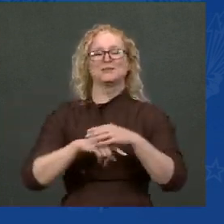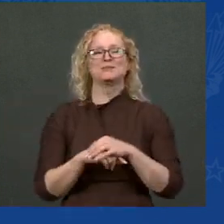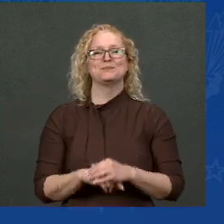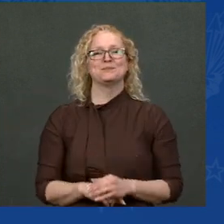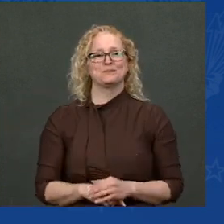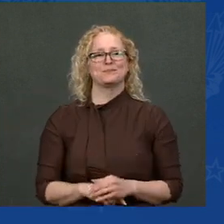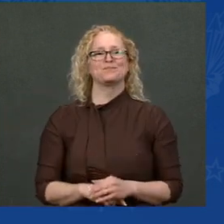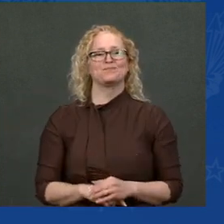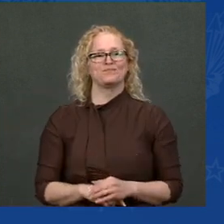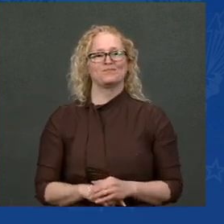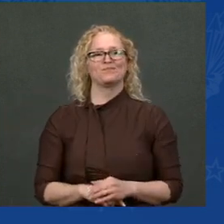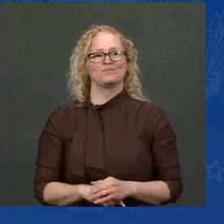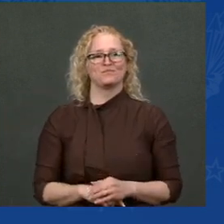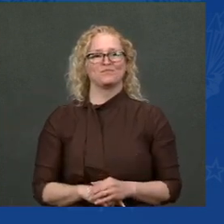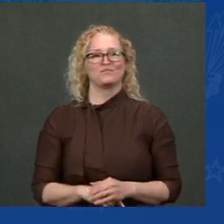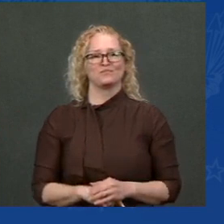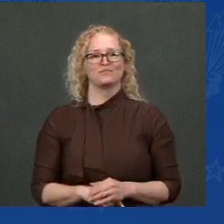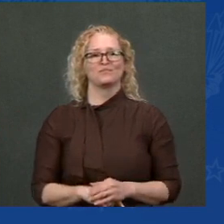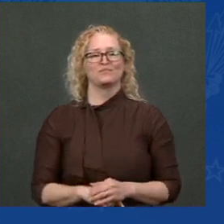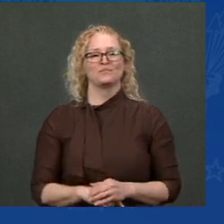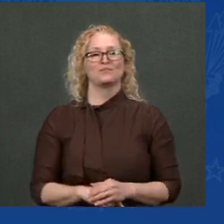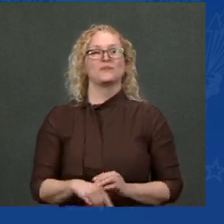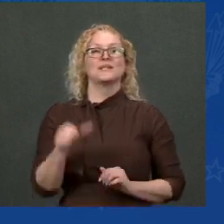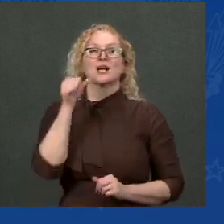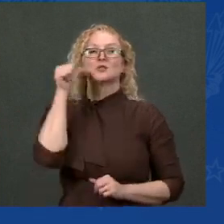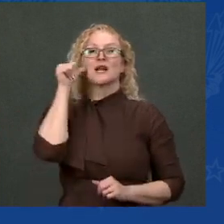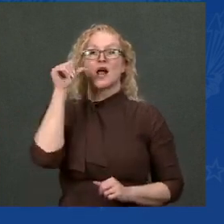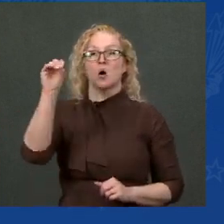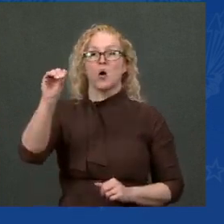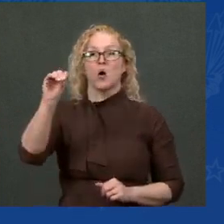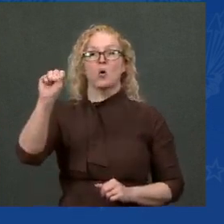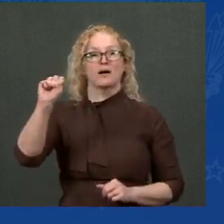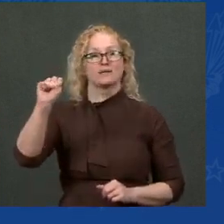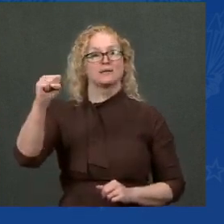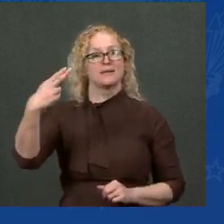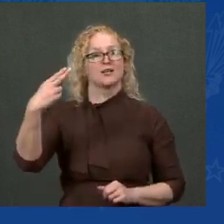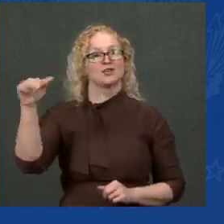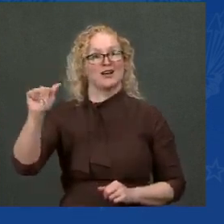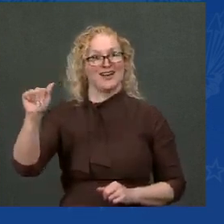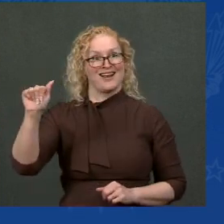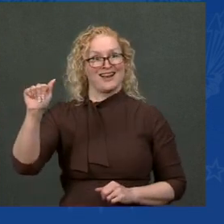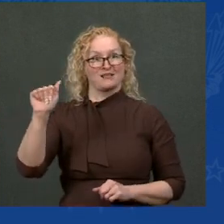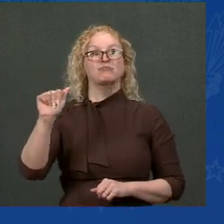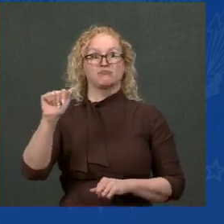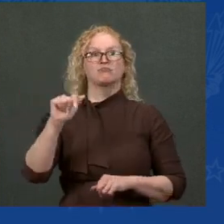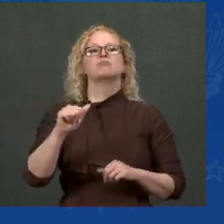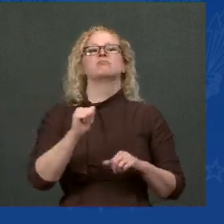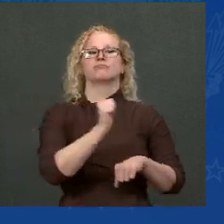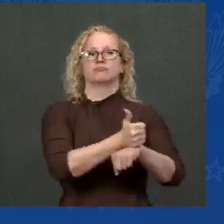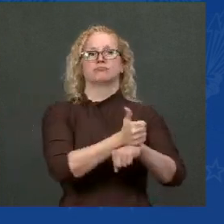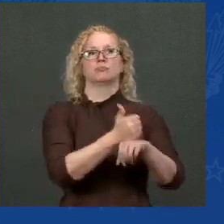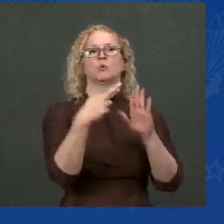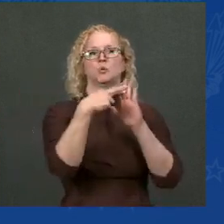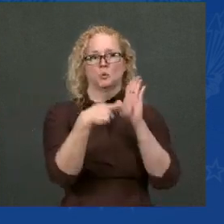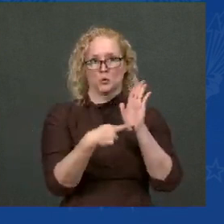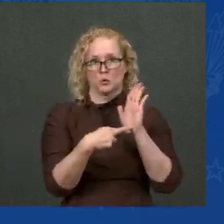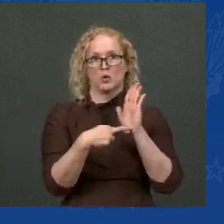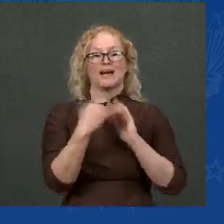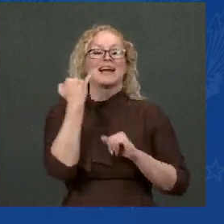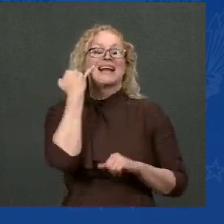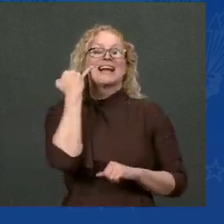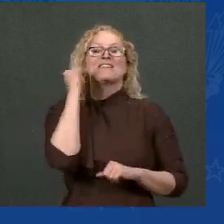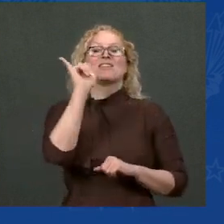issued a rule to require employers with 100 or more employees to ensure that each of their workers is fully vaccinated